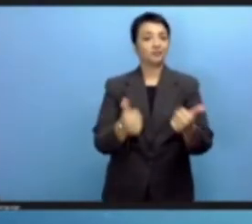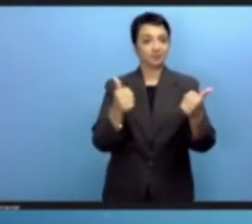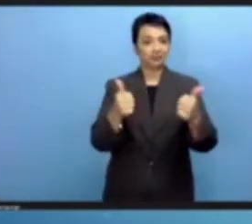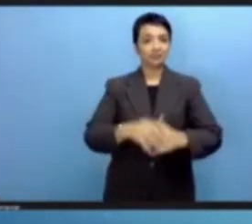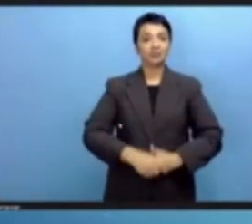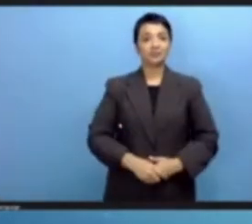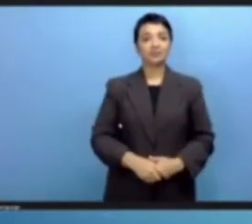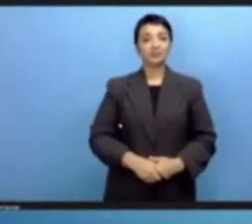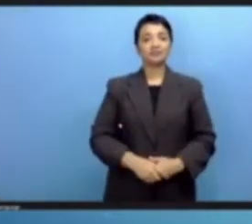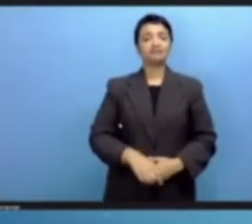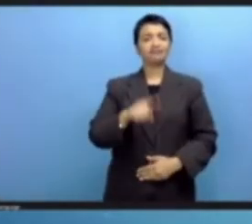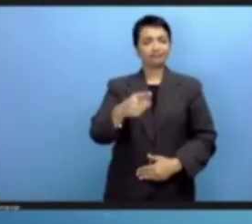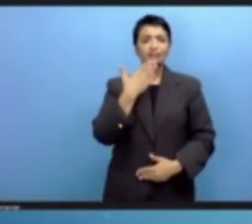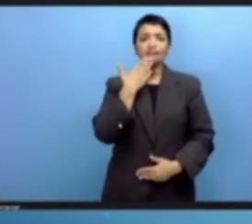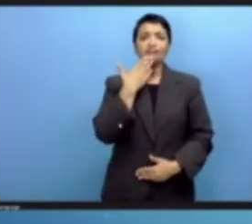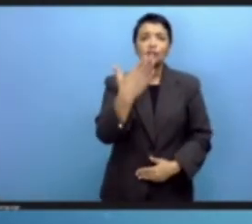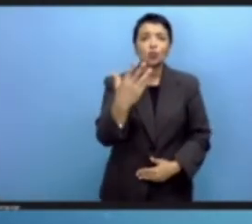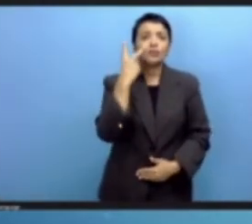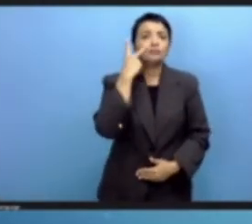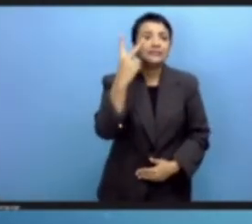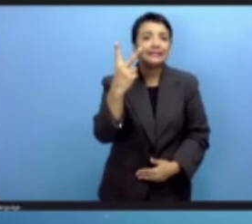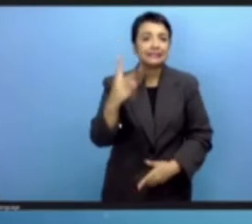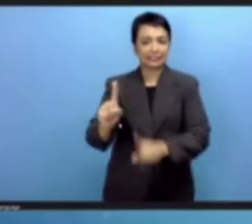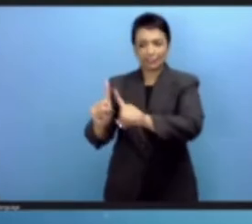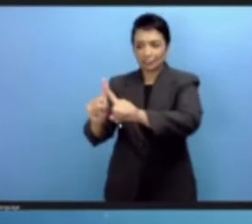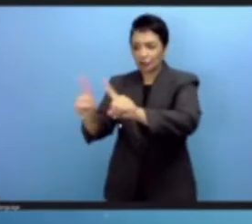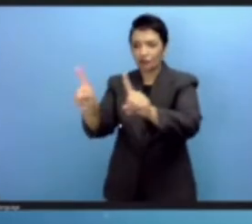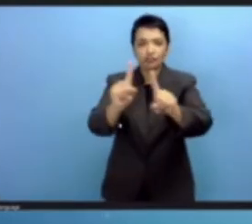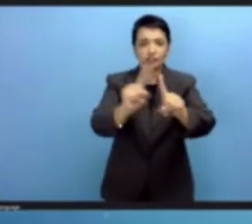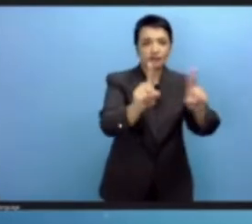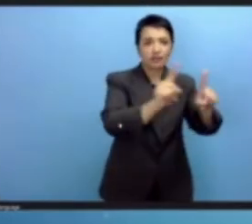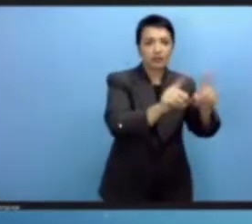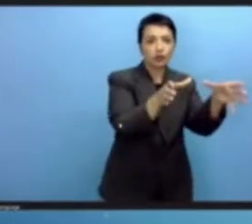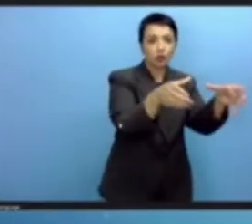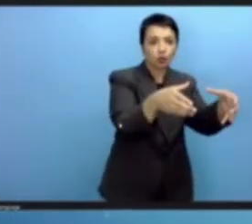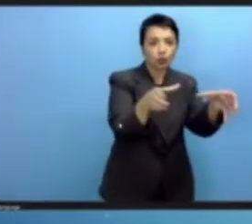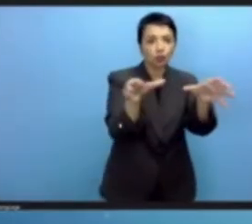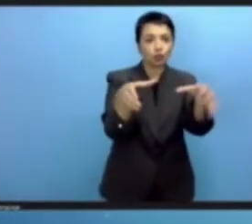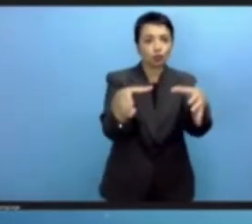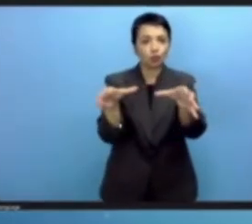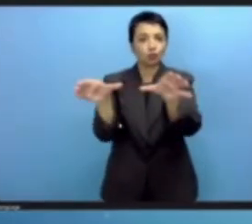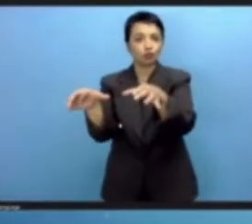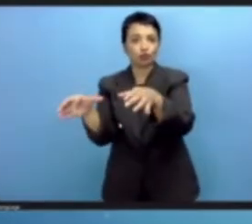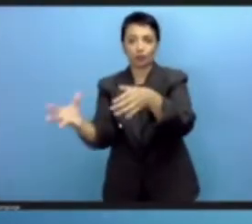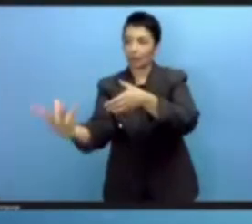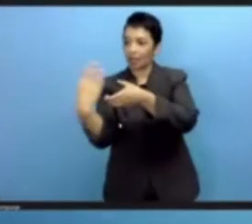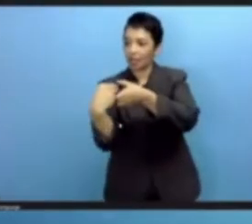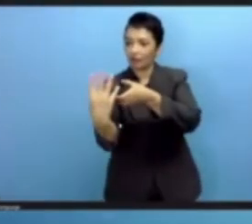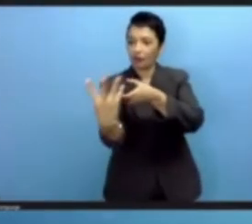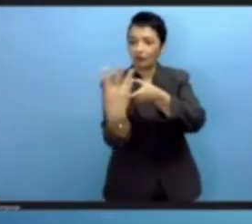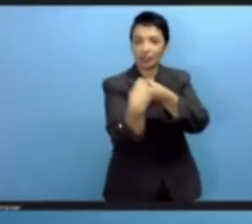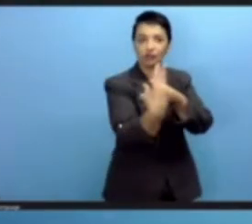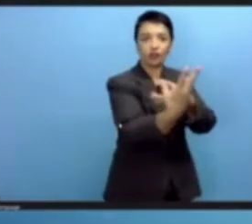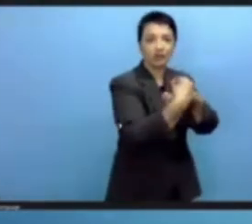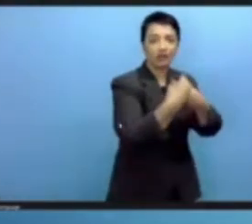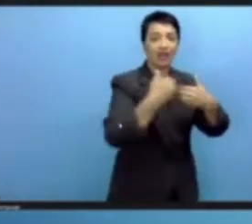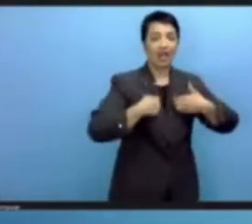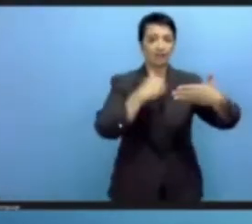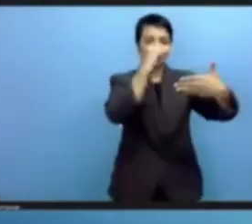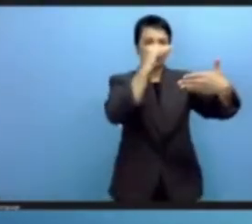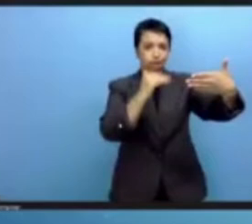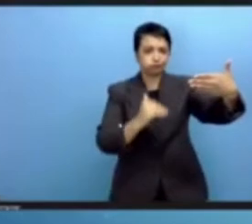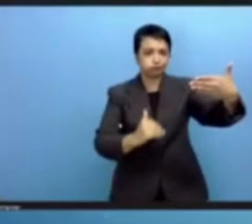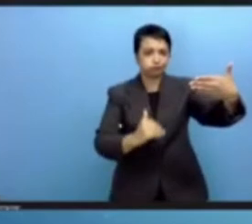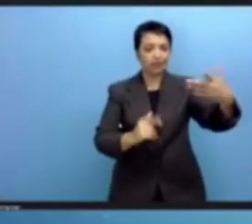its multi-stakeholder character come alive in all the sessions, all the different discussions that take